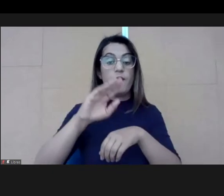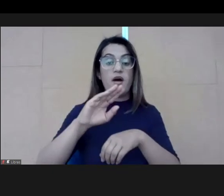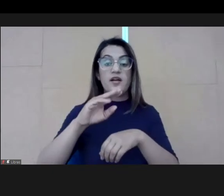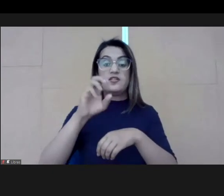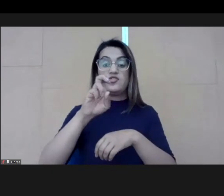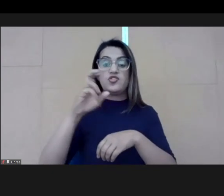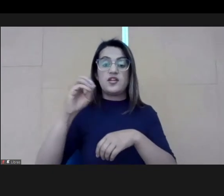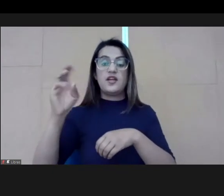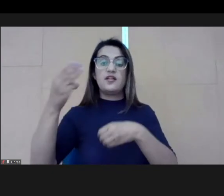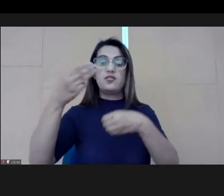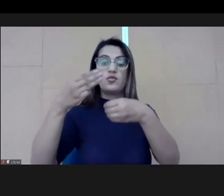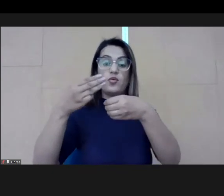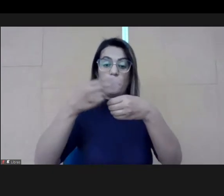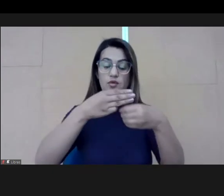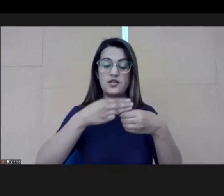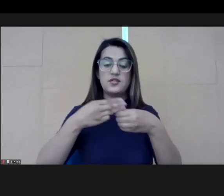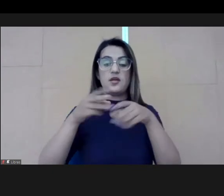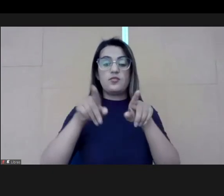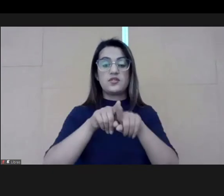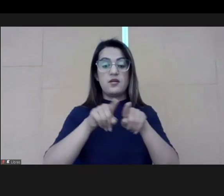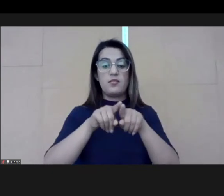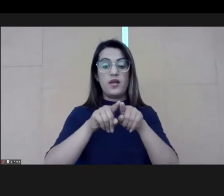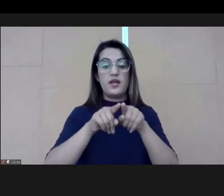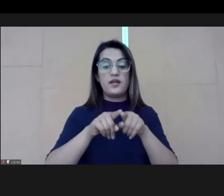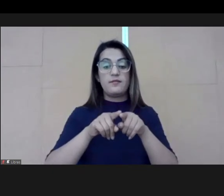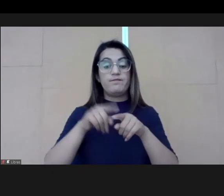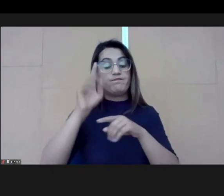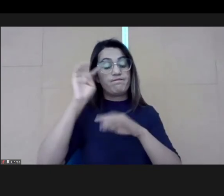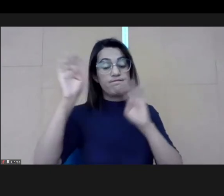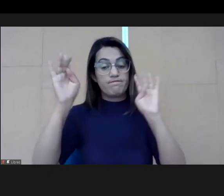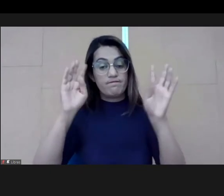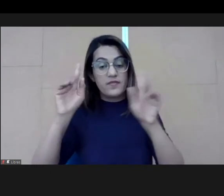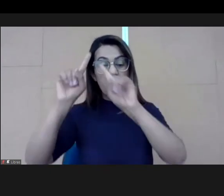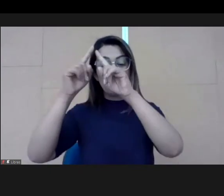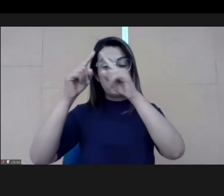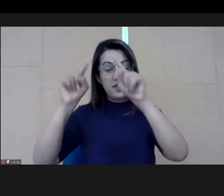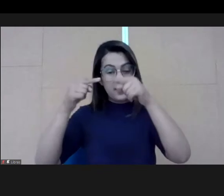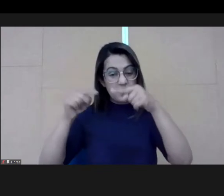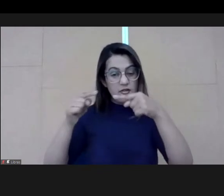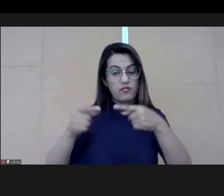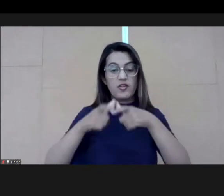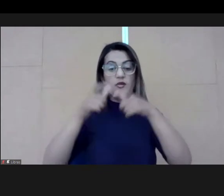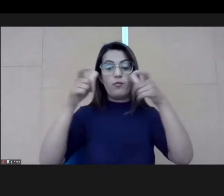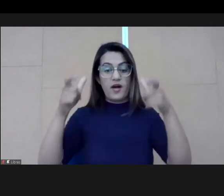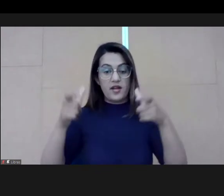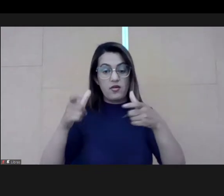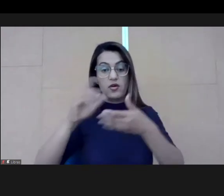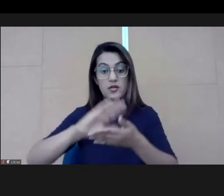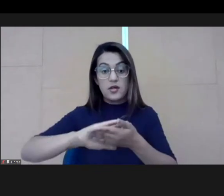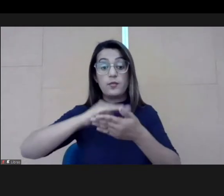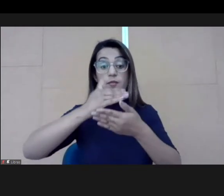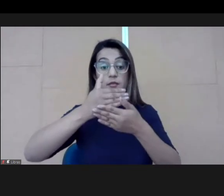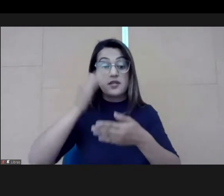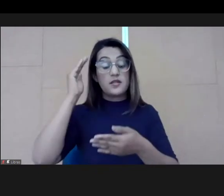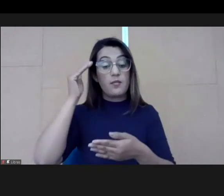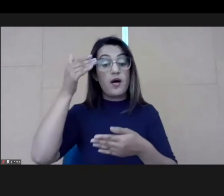And I believe that your challenge is even greater because it's your day-to-day work.